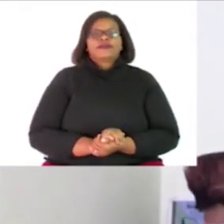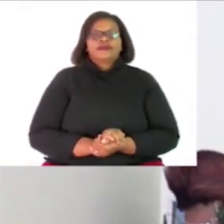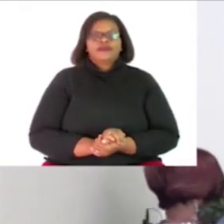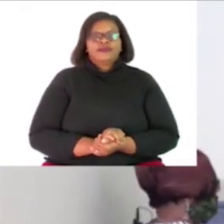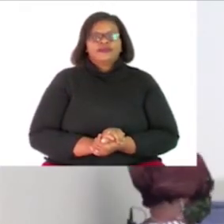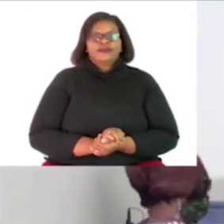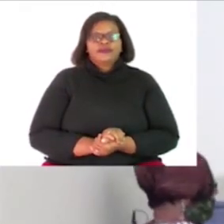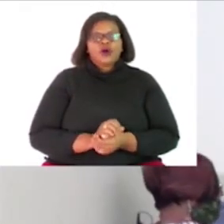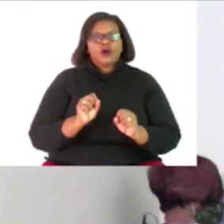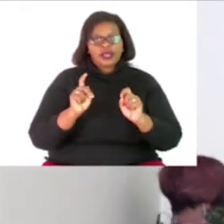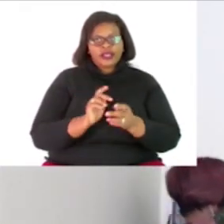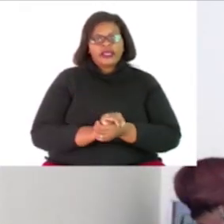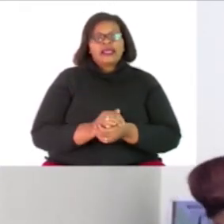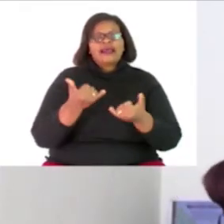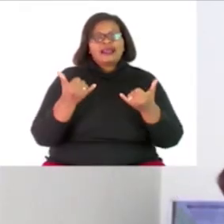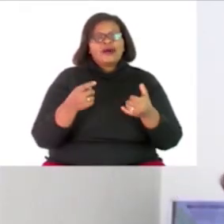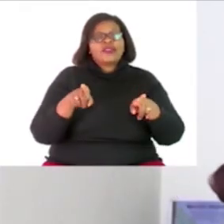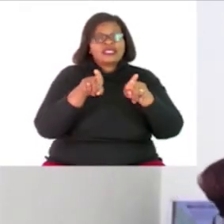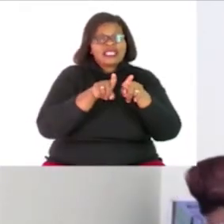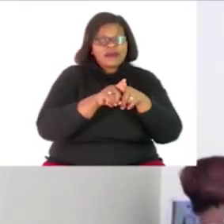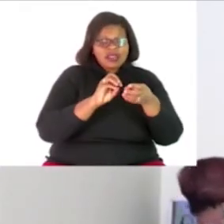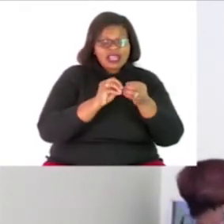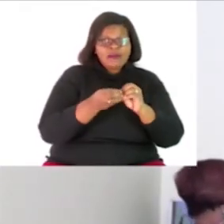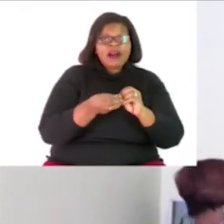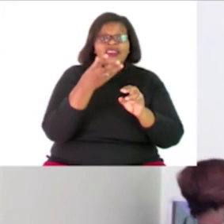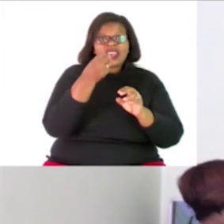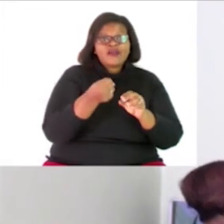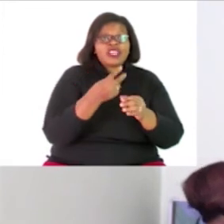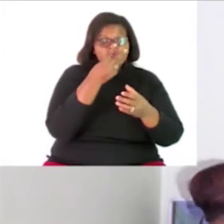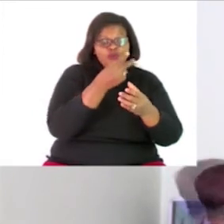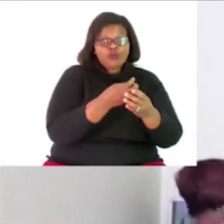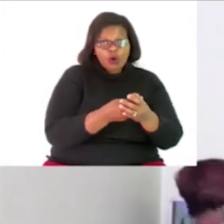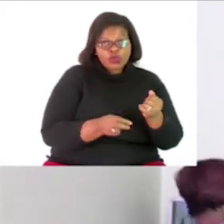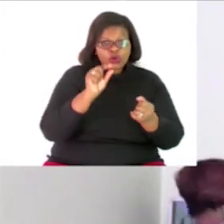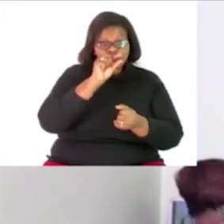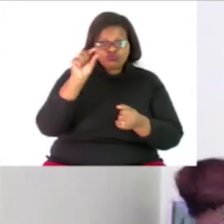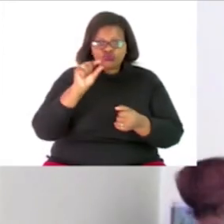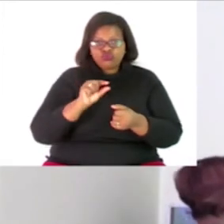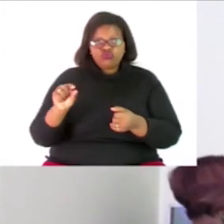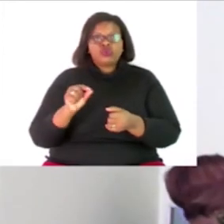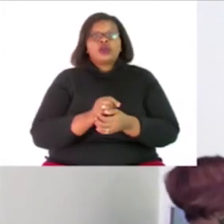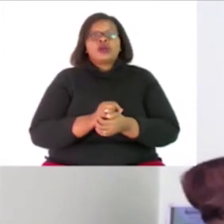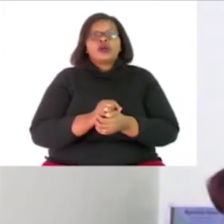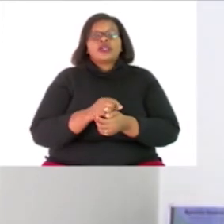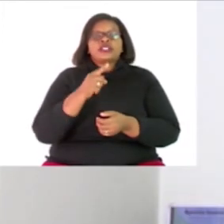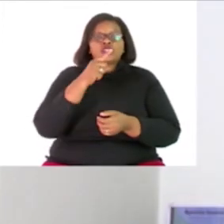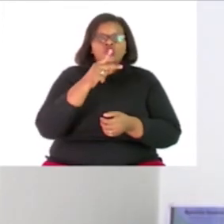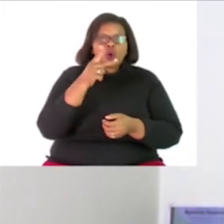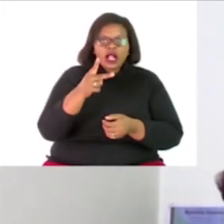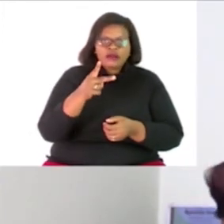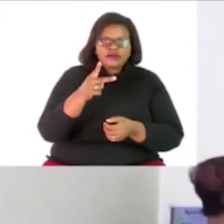right so the common multiples in these two sets right so we